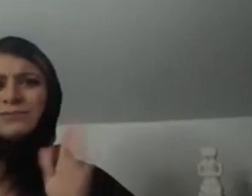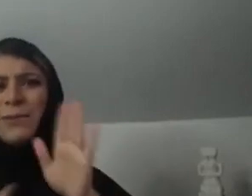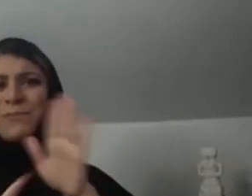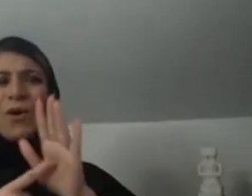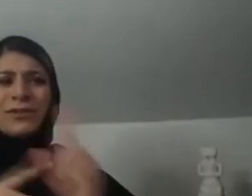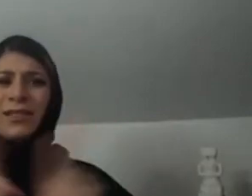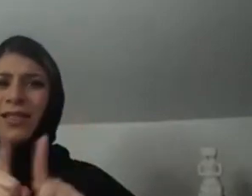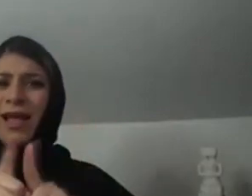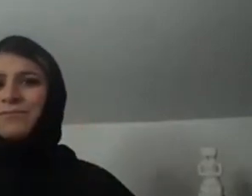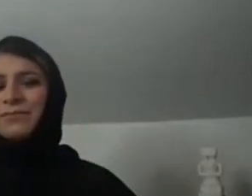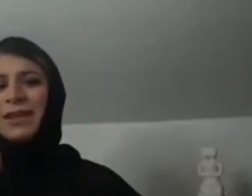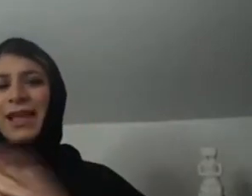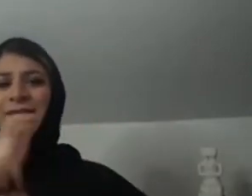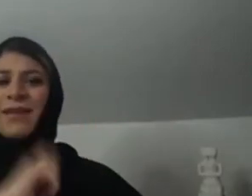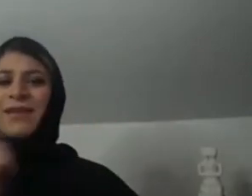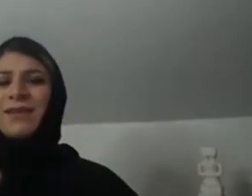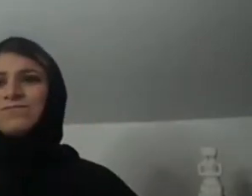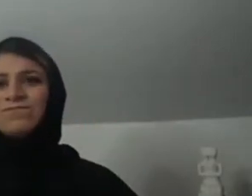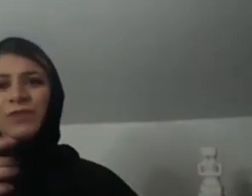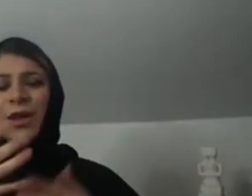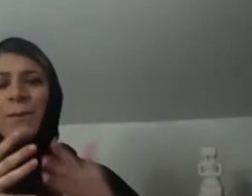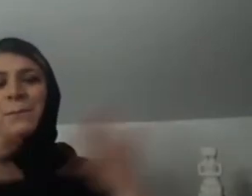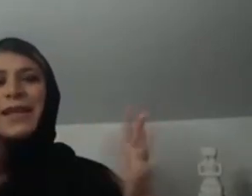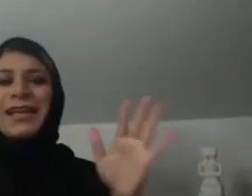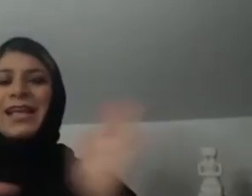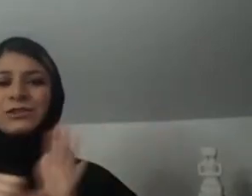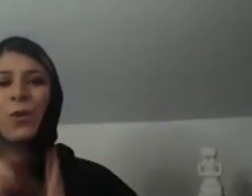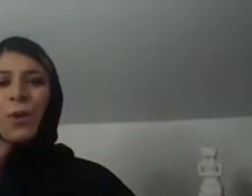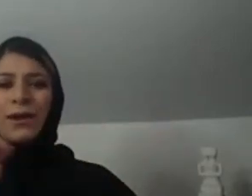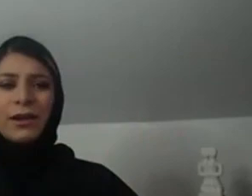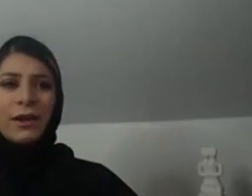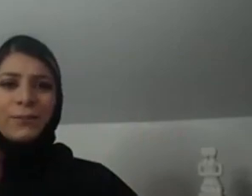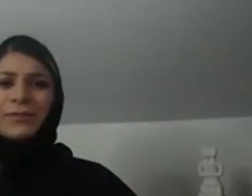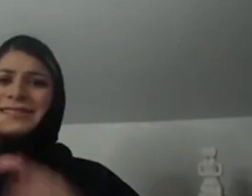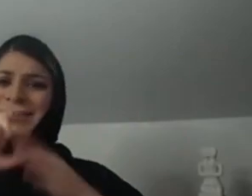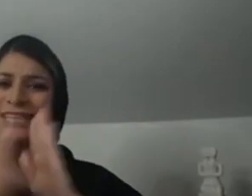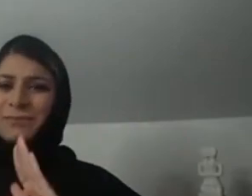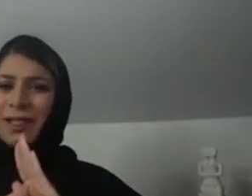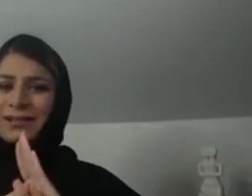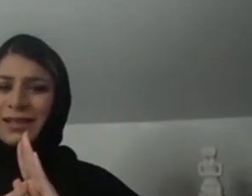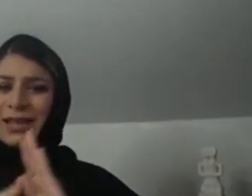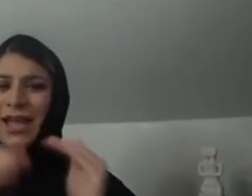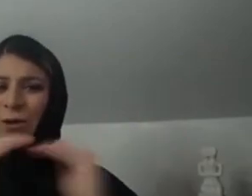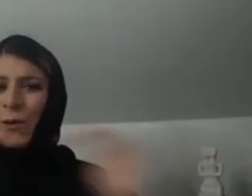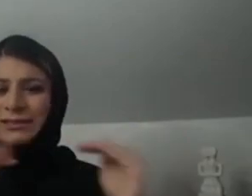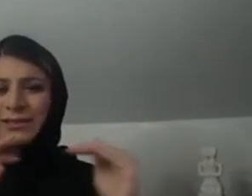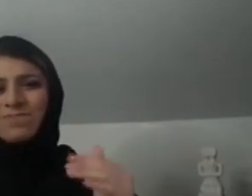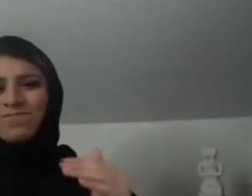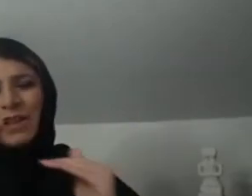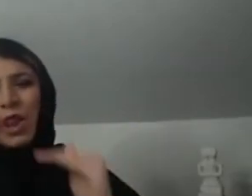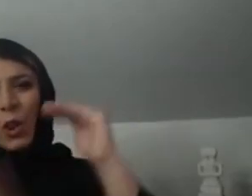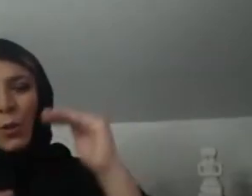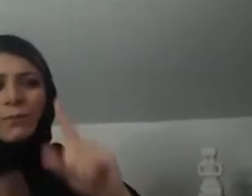information accurate. You know, I'm representing a topic. And, you know, the biggest issue in Kenya,